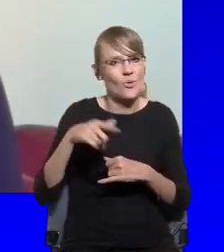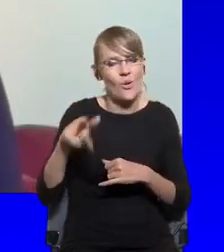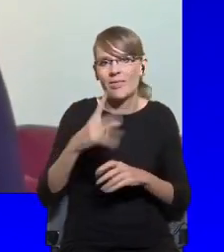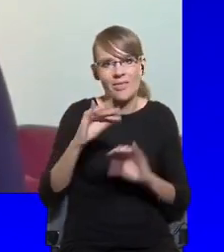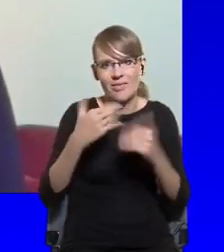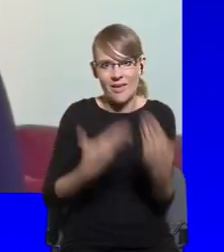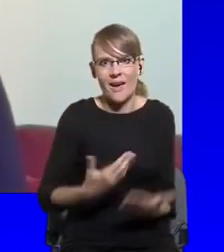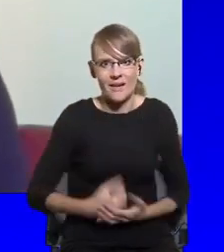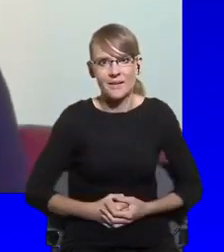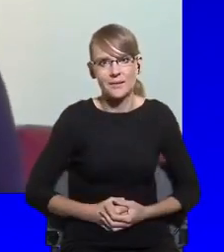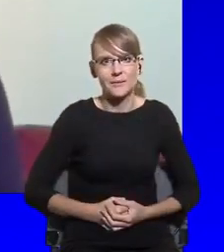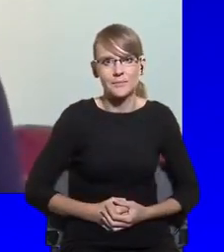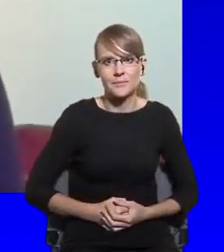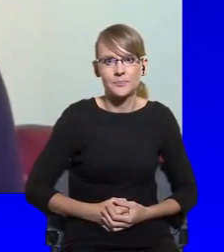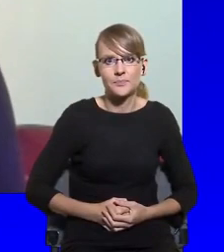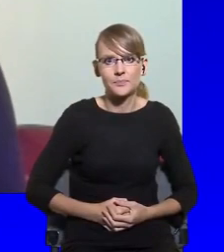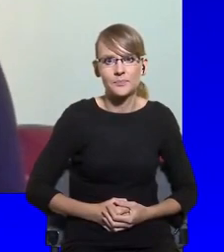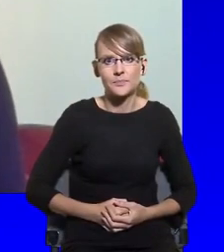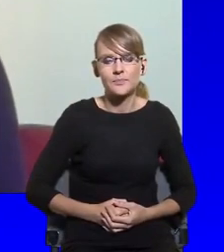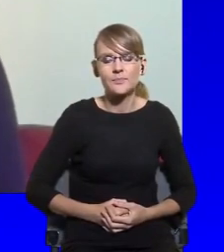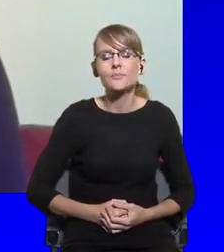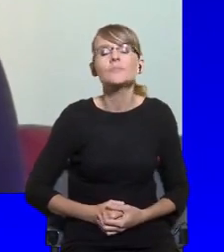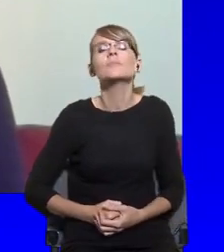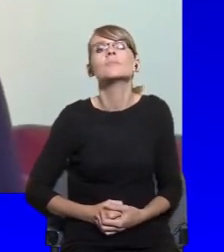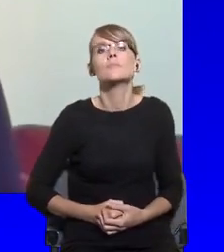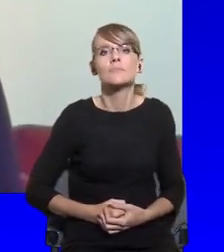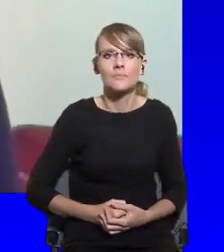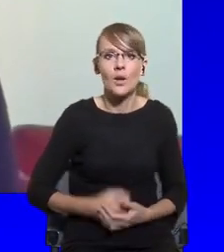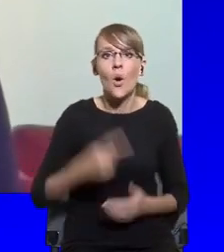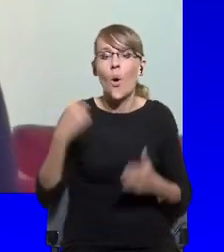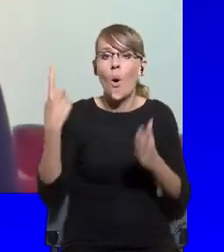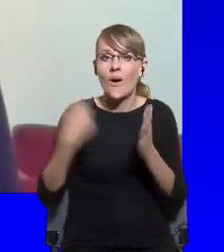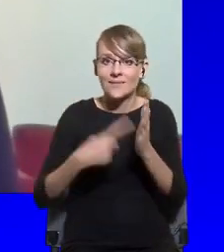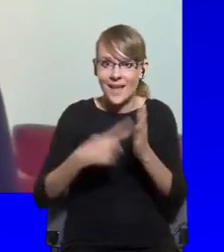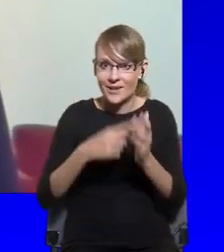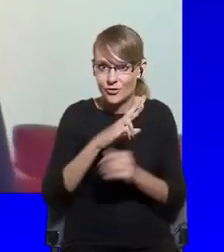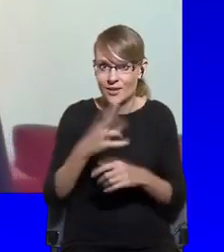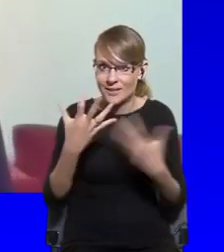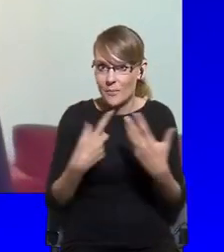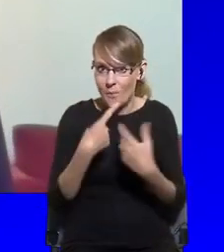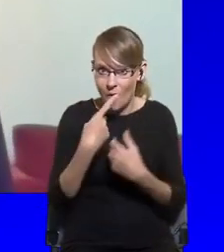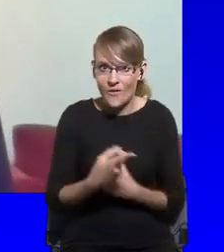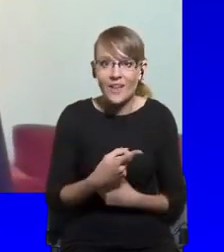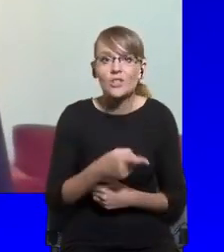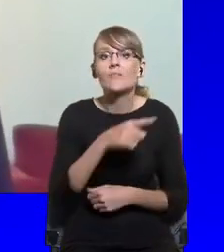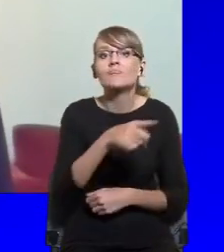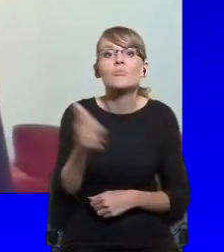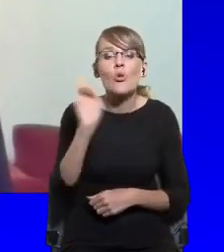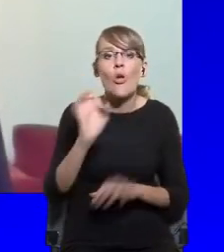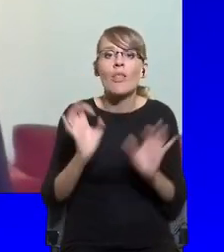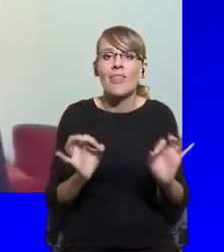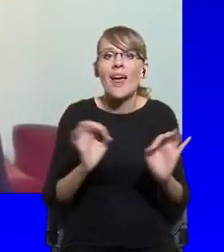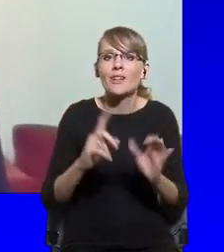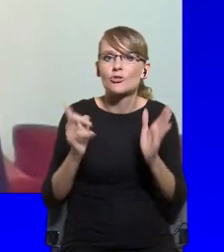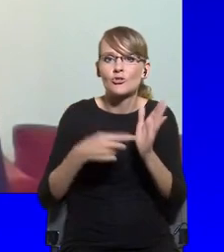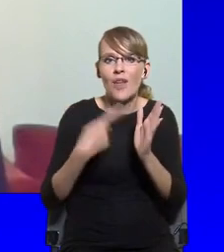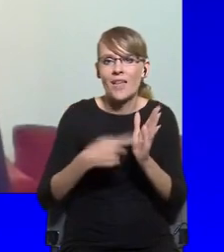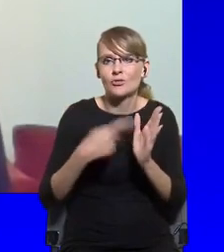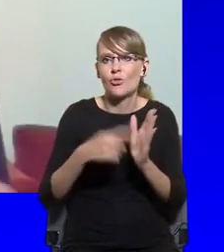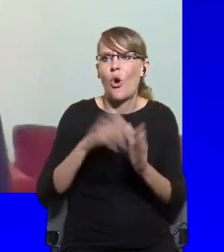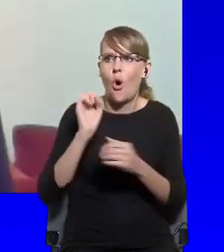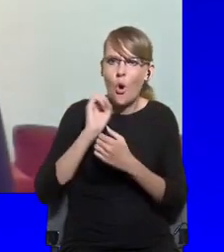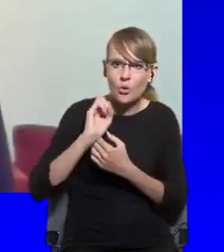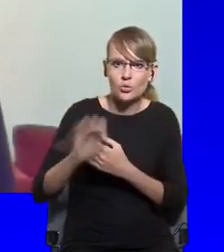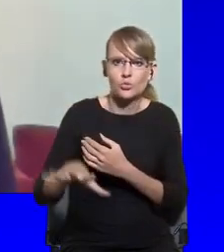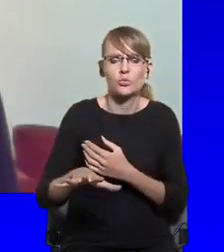And last thing I want to say, those who today are often dismissed as